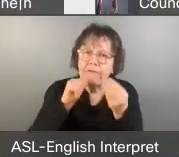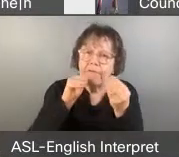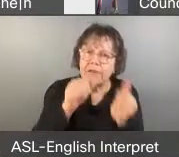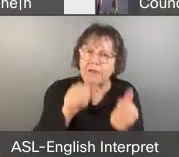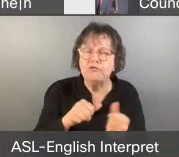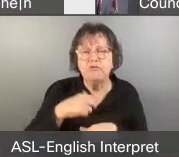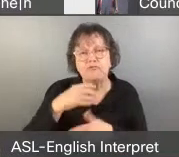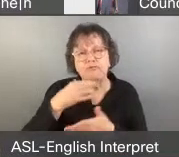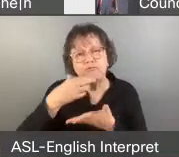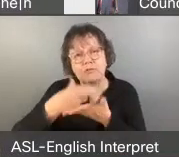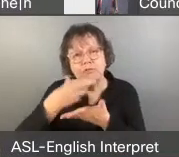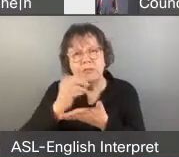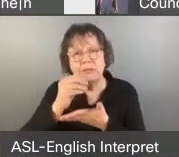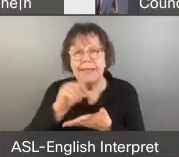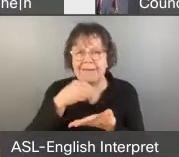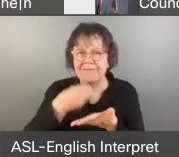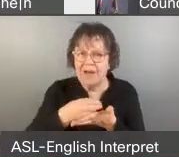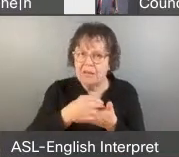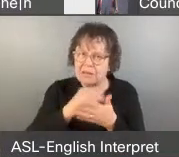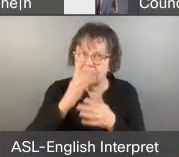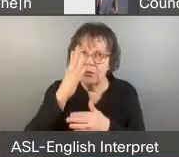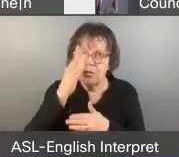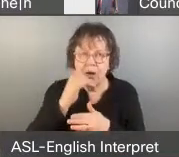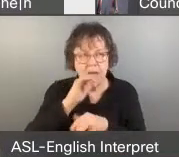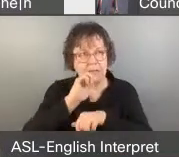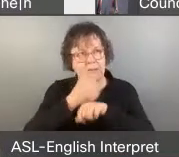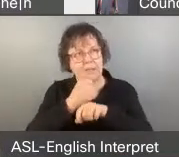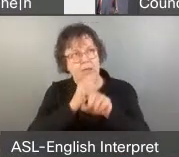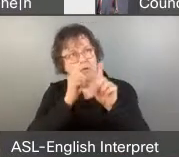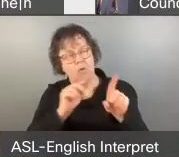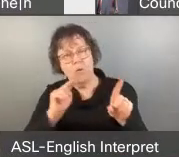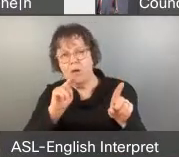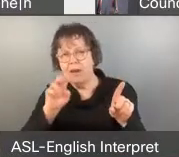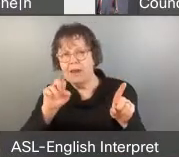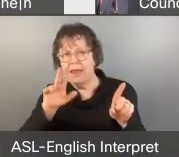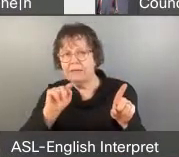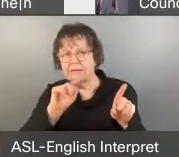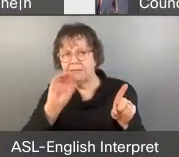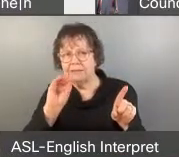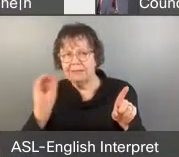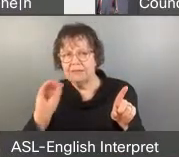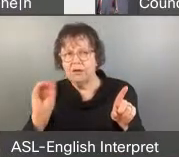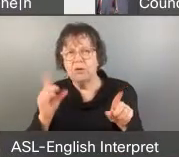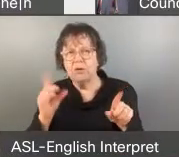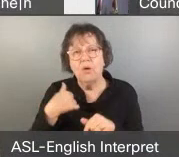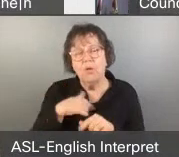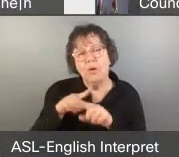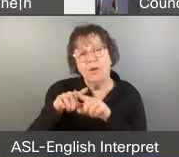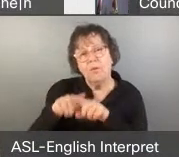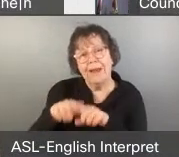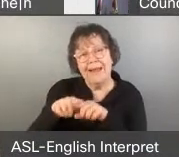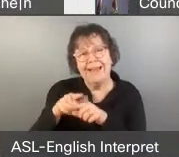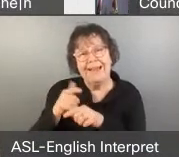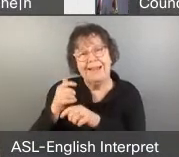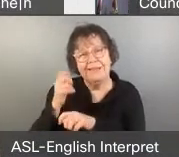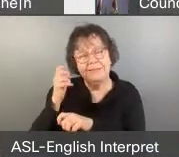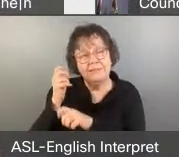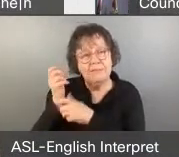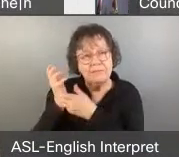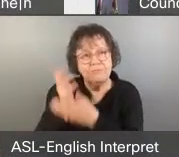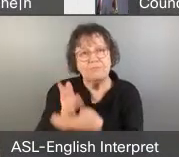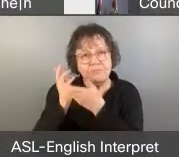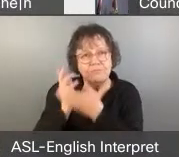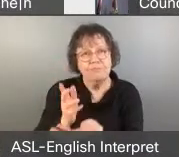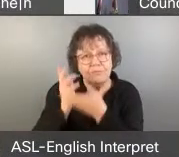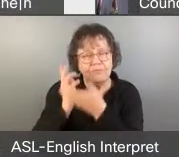and funds while moving towards our net zero goals. Toronto relies heavily on shipping food products into our city strawberries are shipped